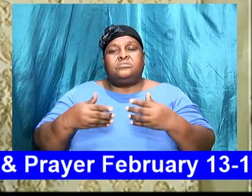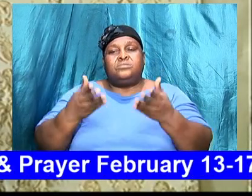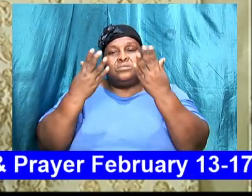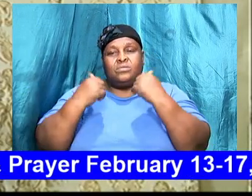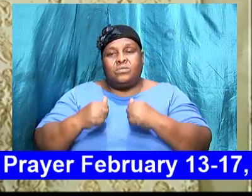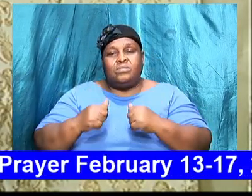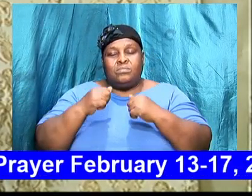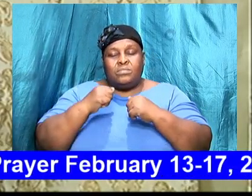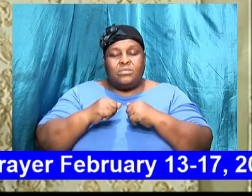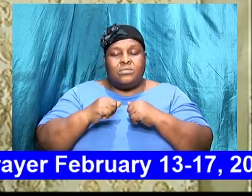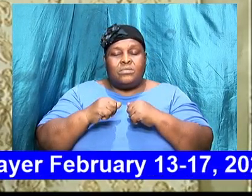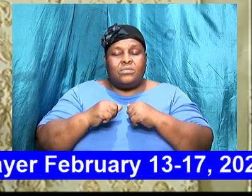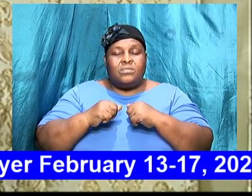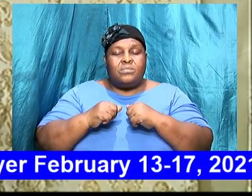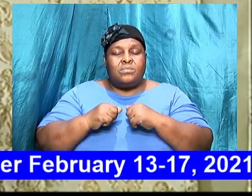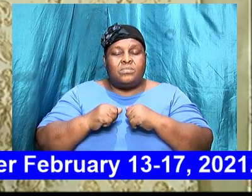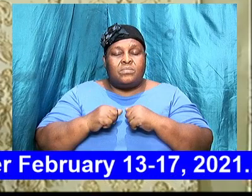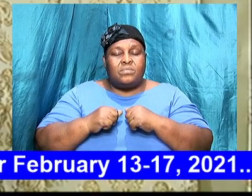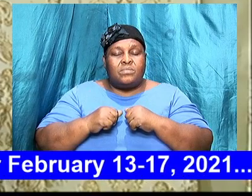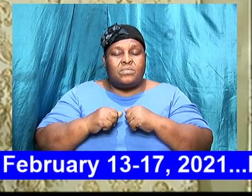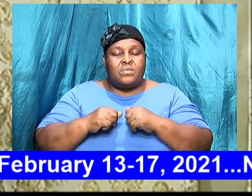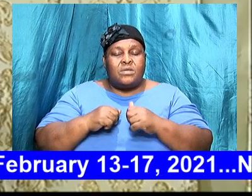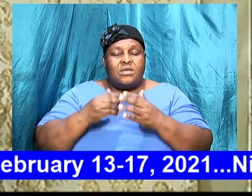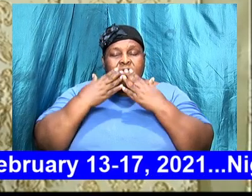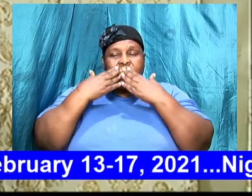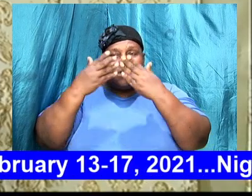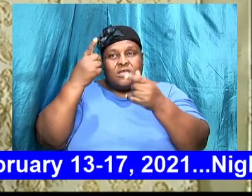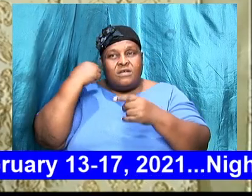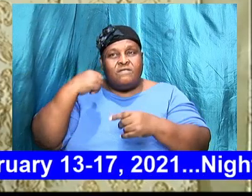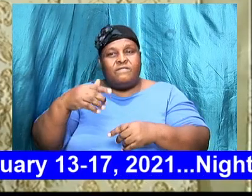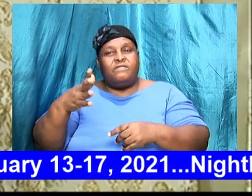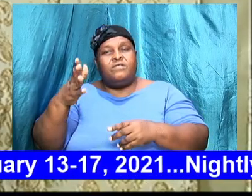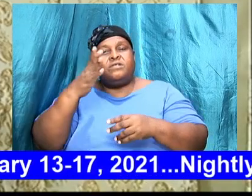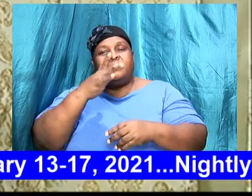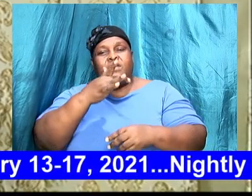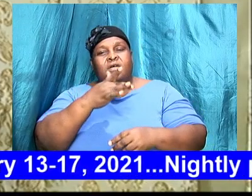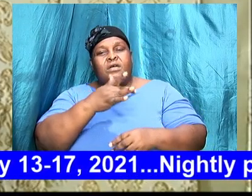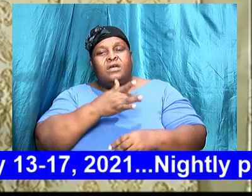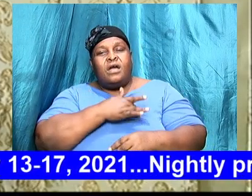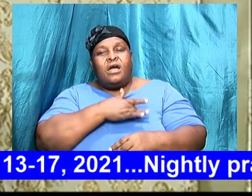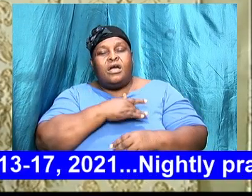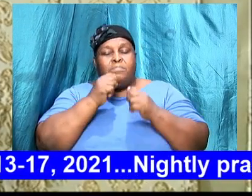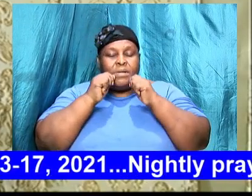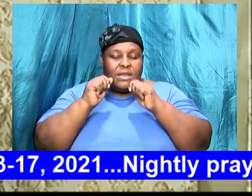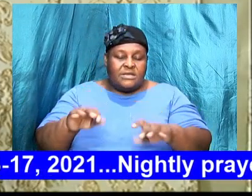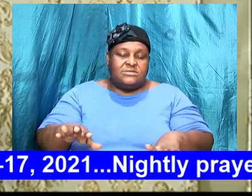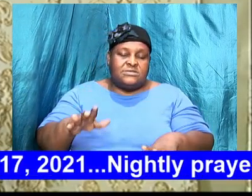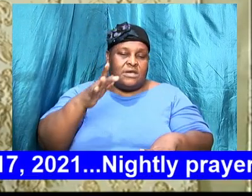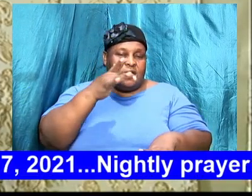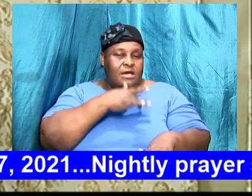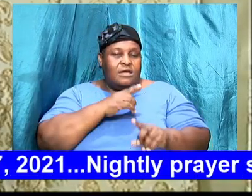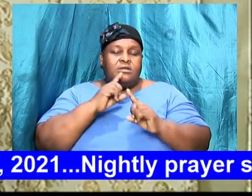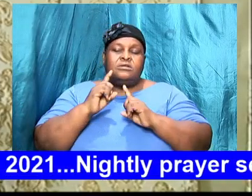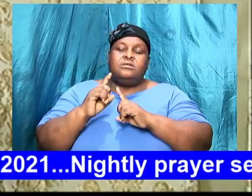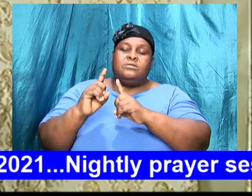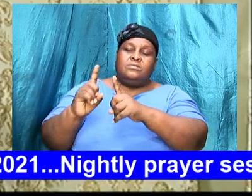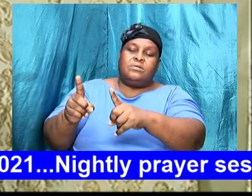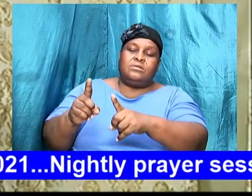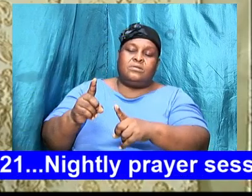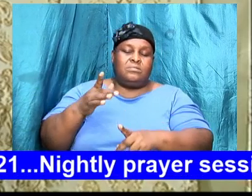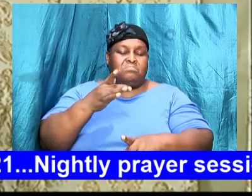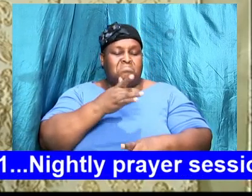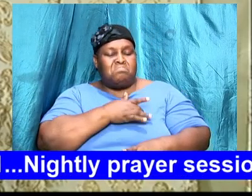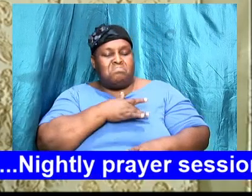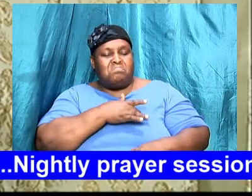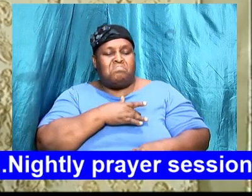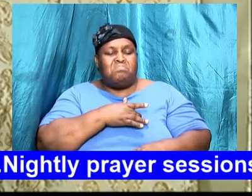gone forth Lord Jesus and we thank you for the hearts that you have blessed for the hearts that you have directed for the hearts